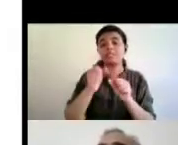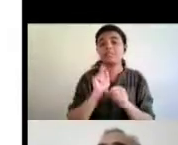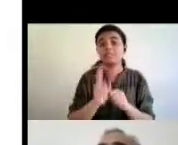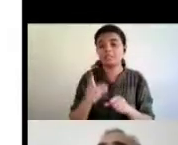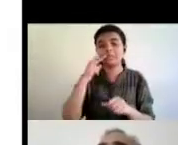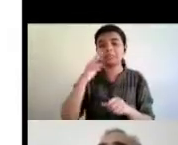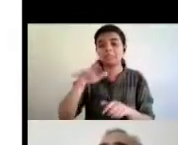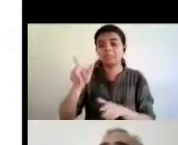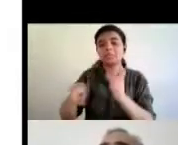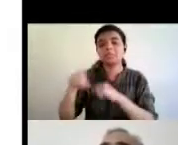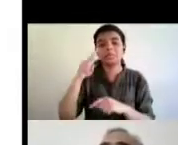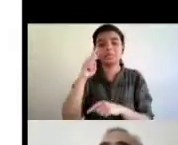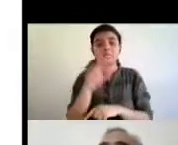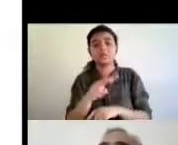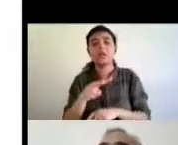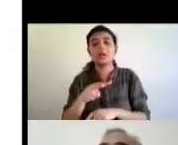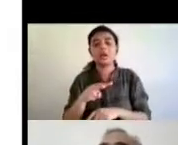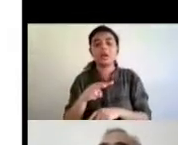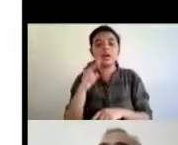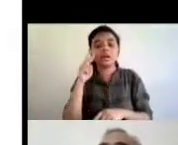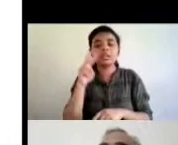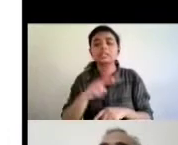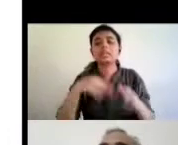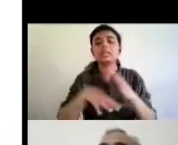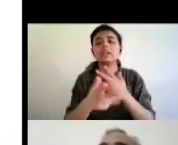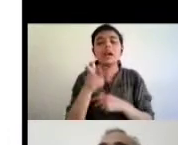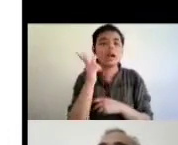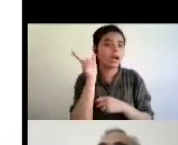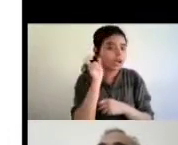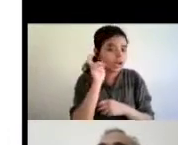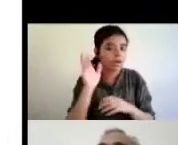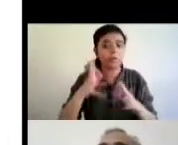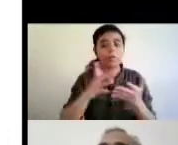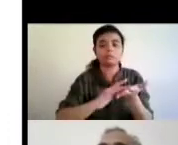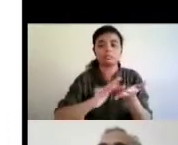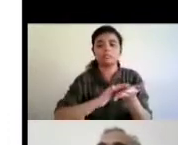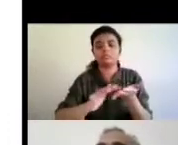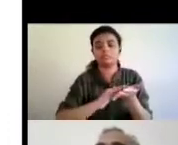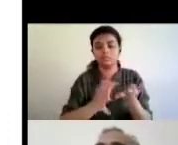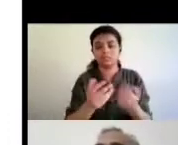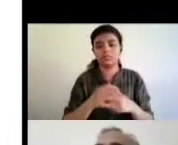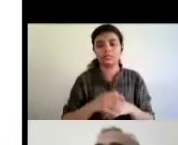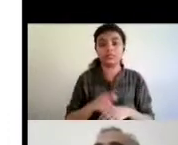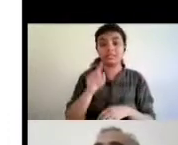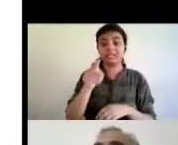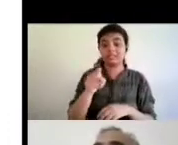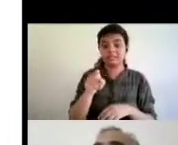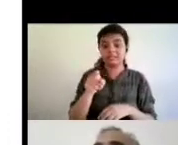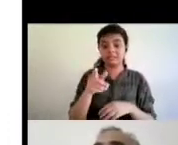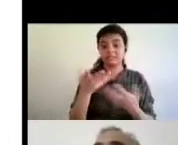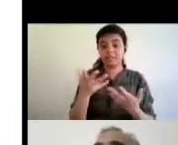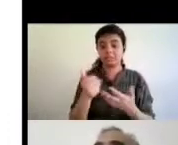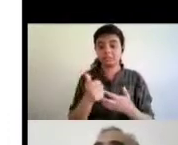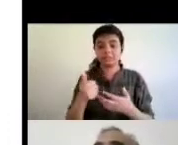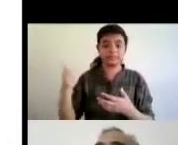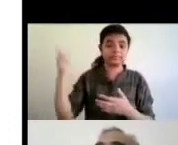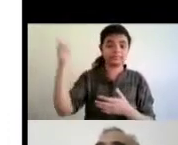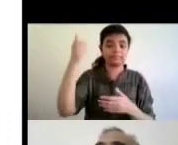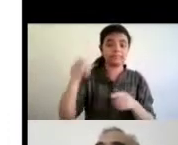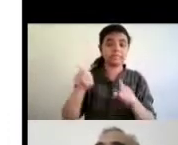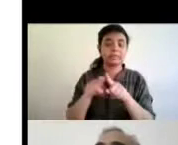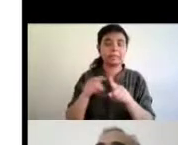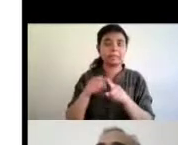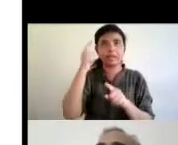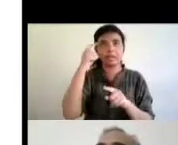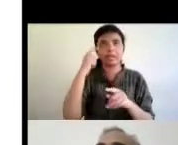treaty was finalized so now there was no longer any need for the stakeholders platform but then it was thought that the implementation